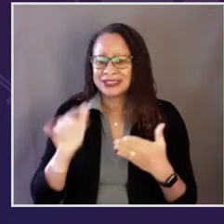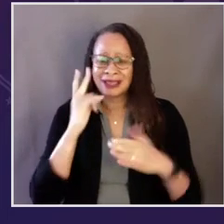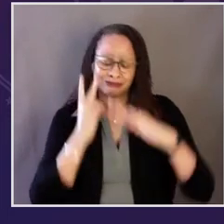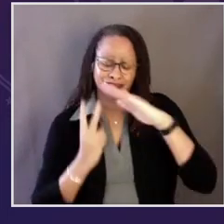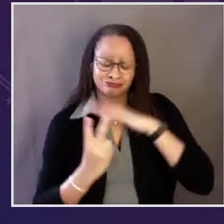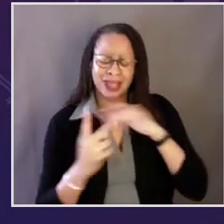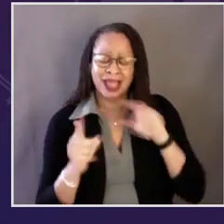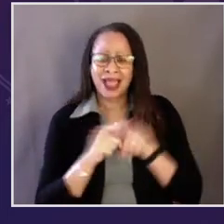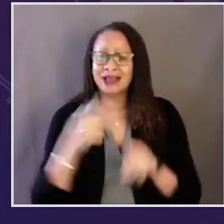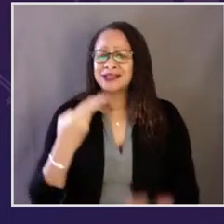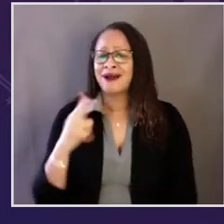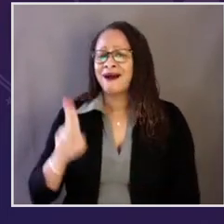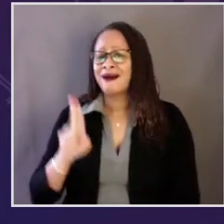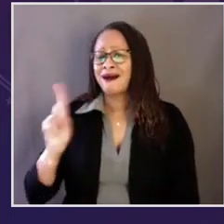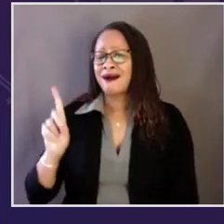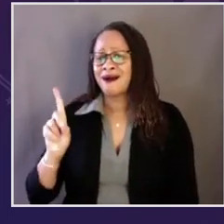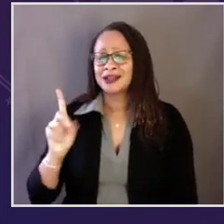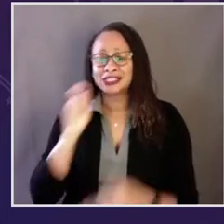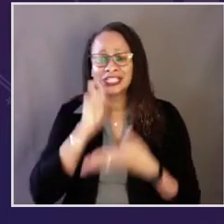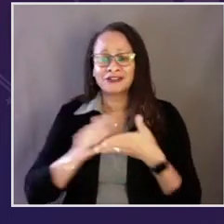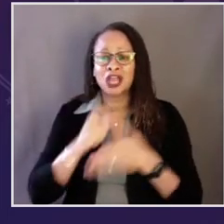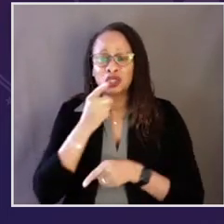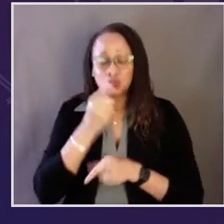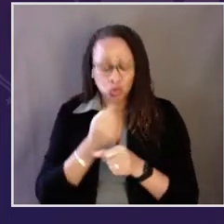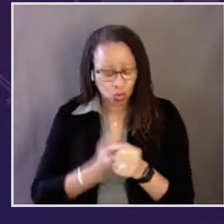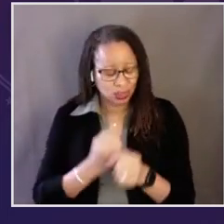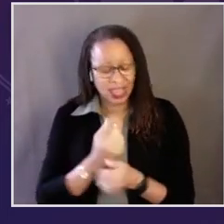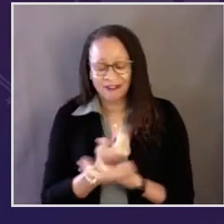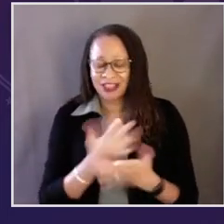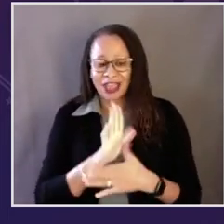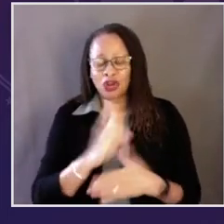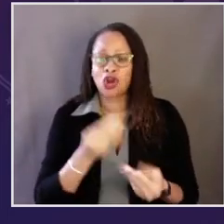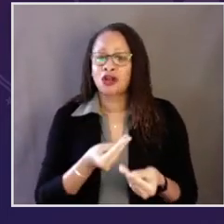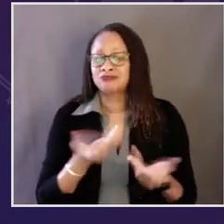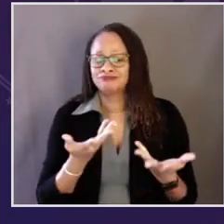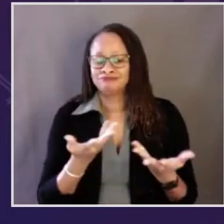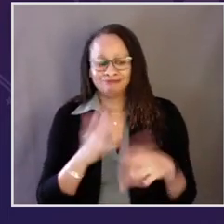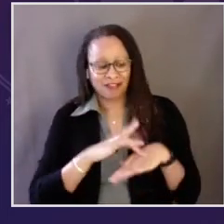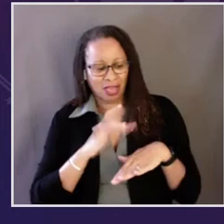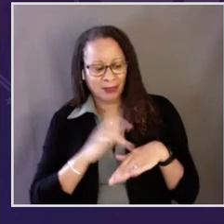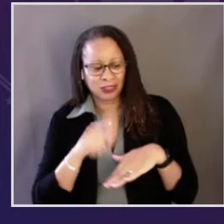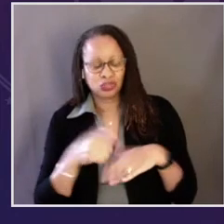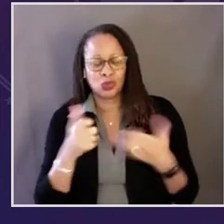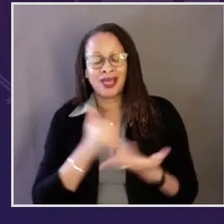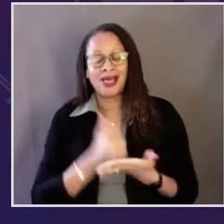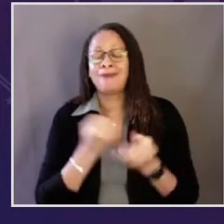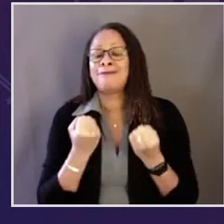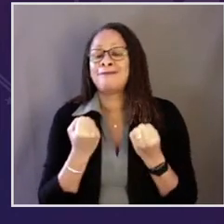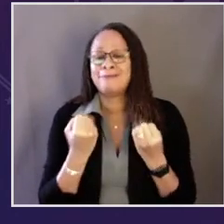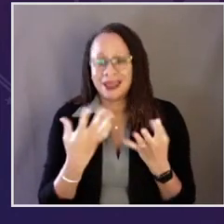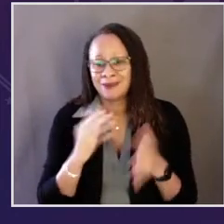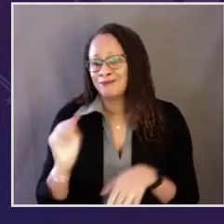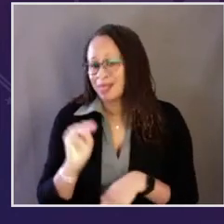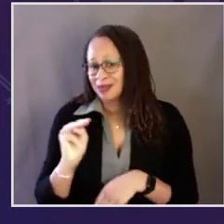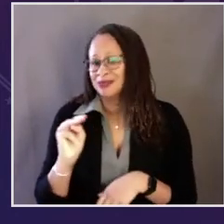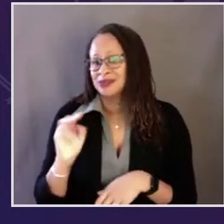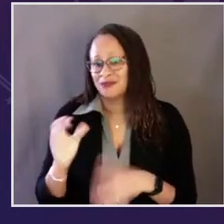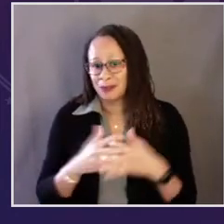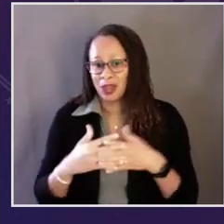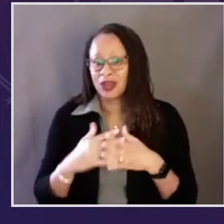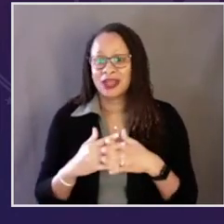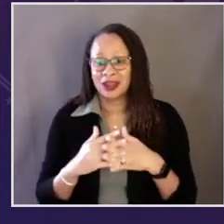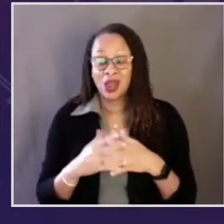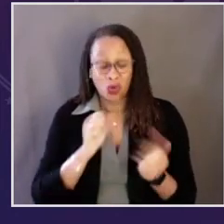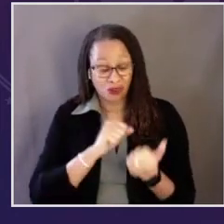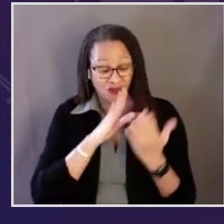issues. She's going to bring that same vision as HUD's secretary, using every lever at her disposal to help the